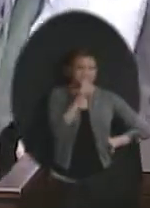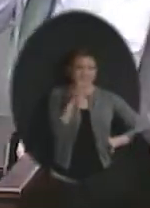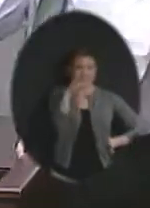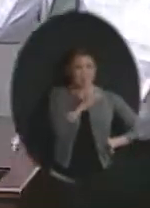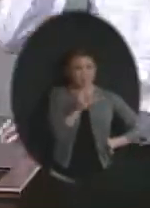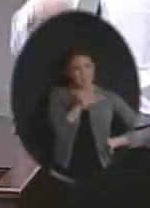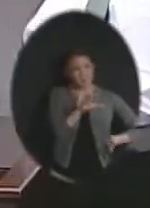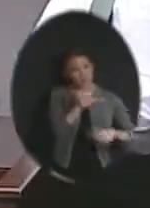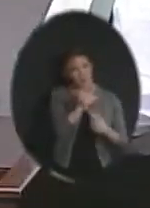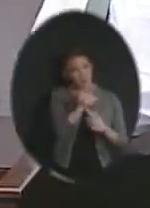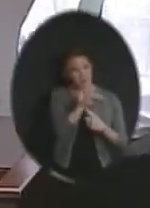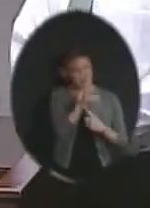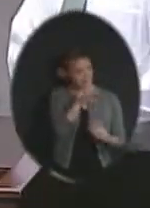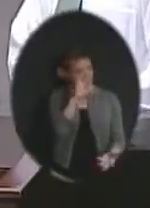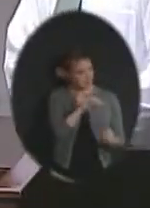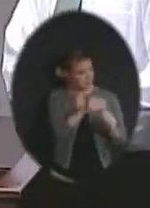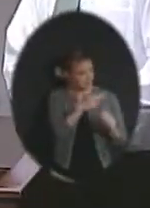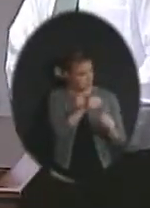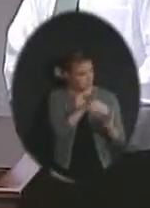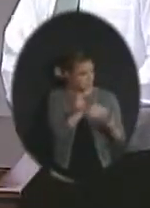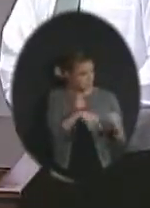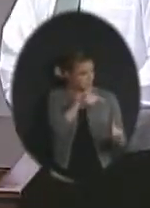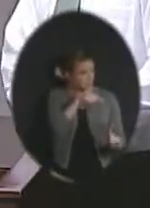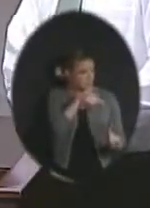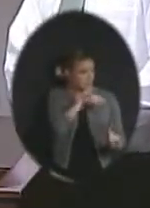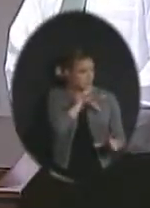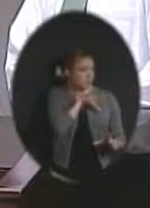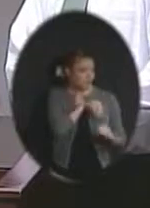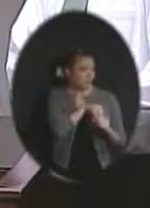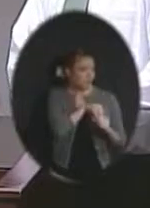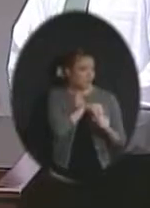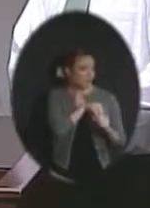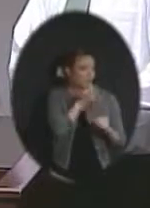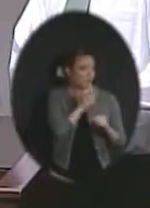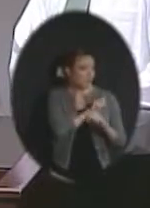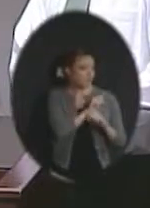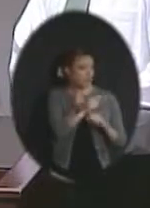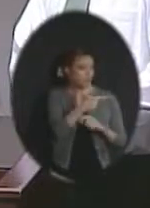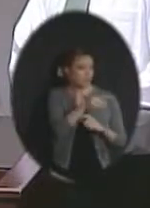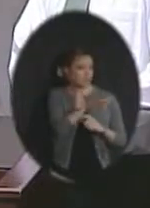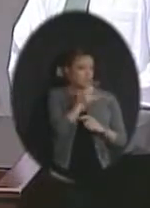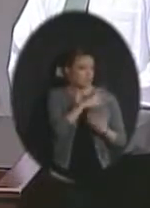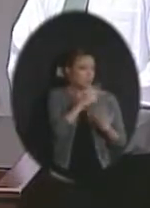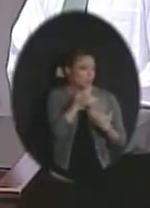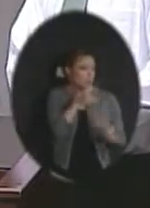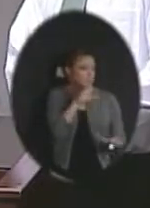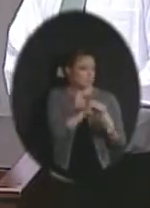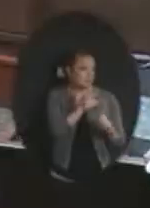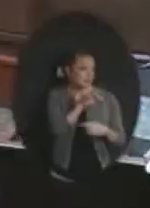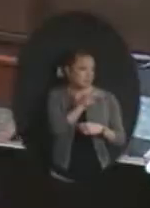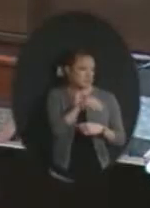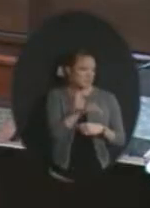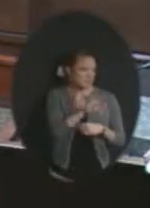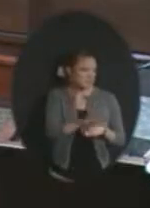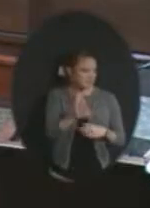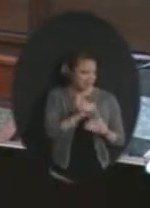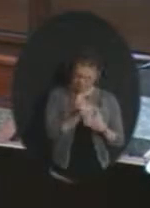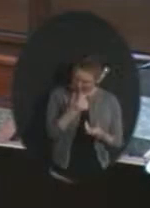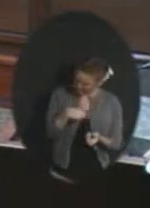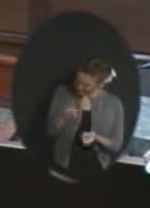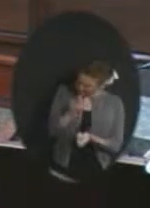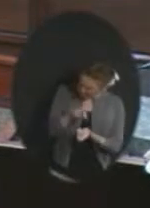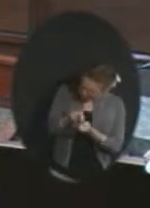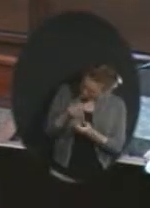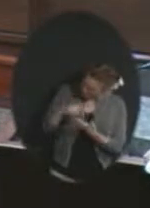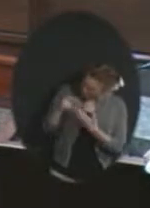25% of our high school kids are in our 21st century programs. Okay. Are there any particular programs that we